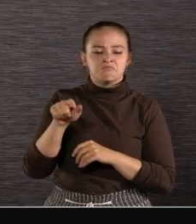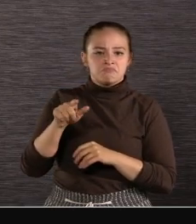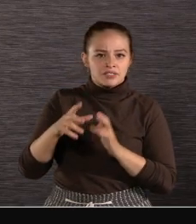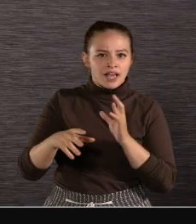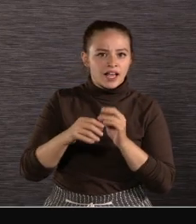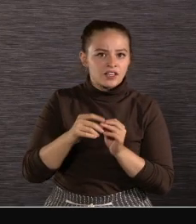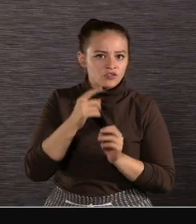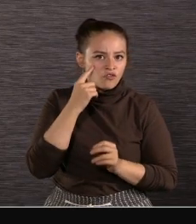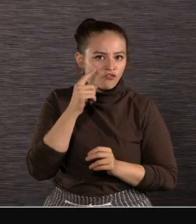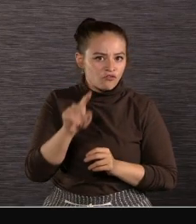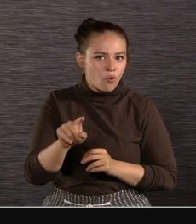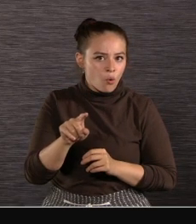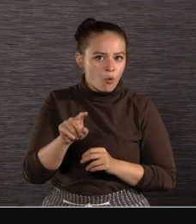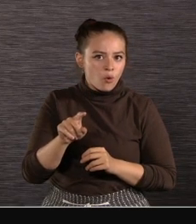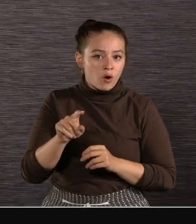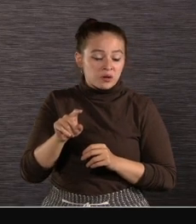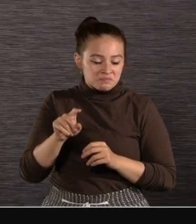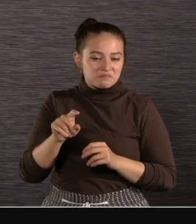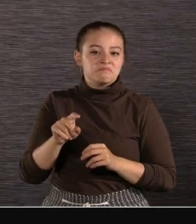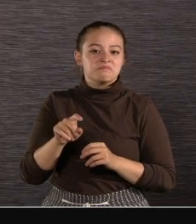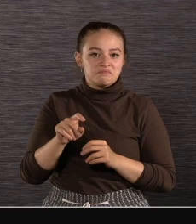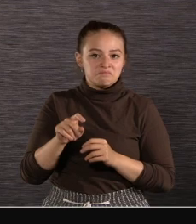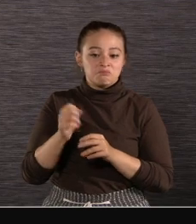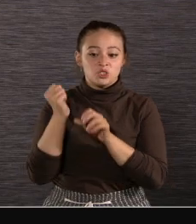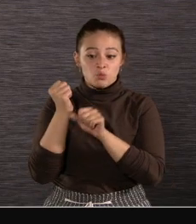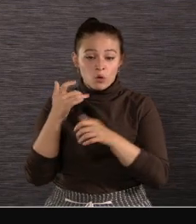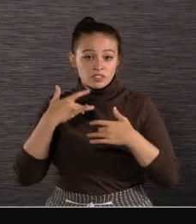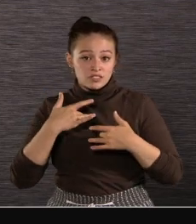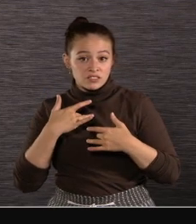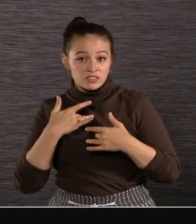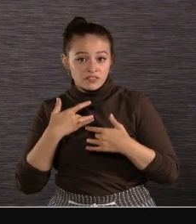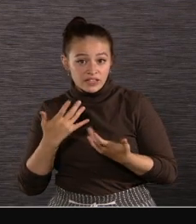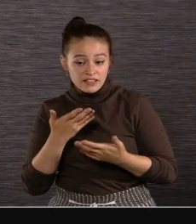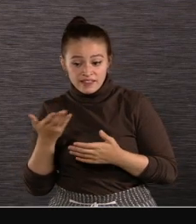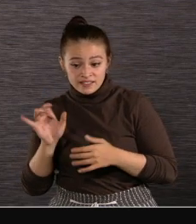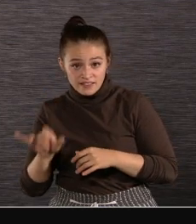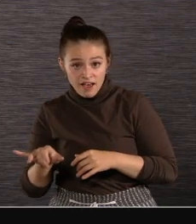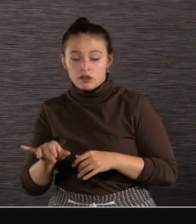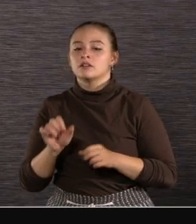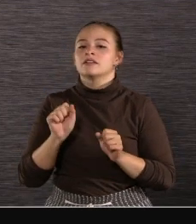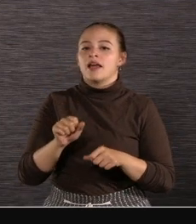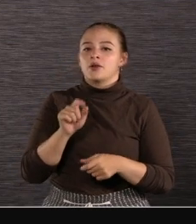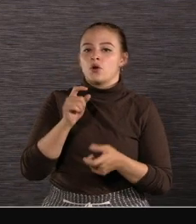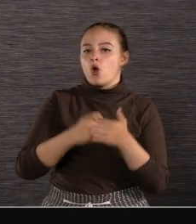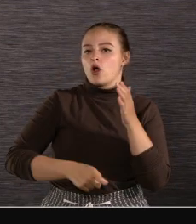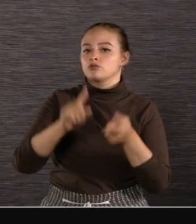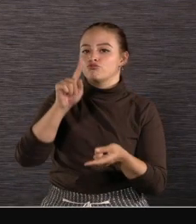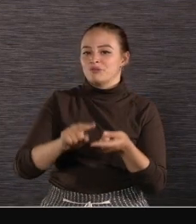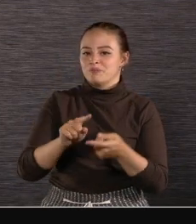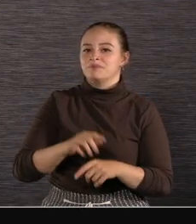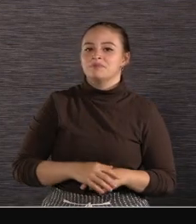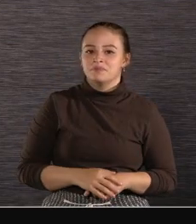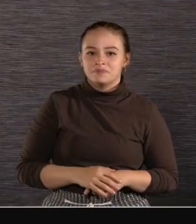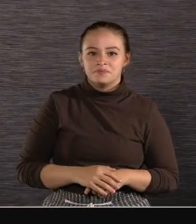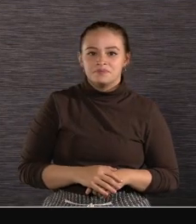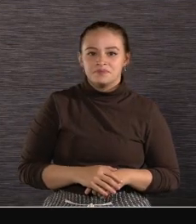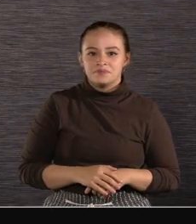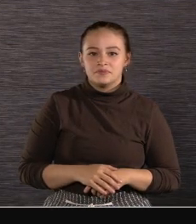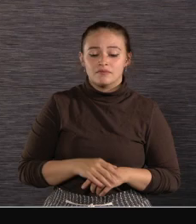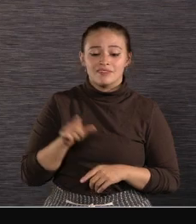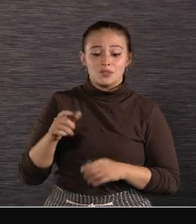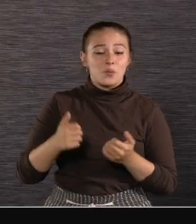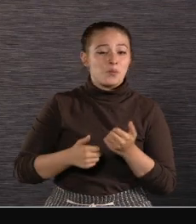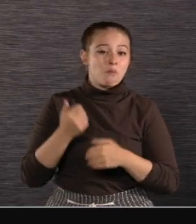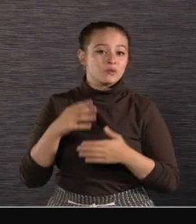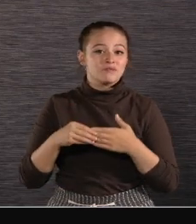address the need For more cost effective sports production These are just the latest additions To the world's most complete Most flexible